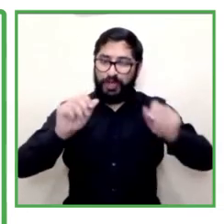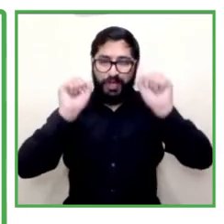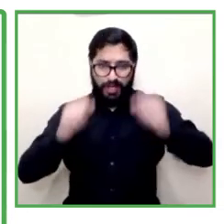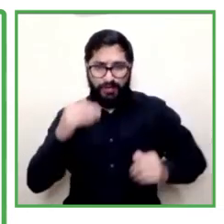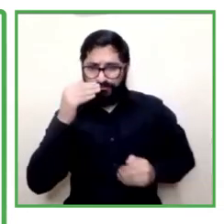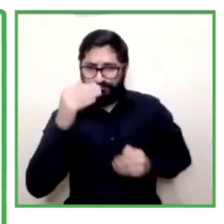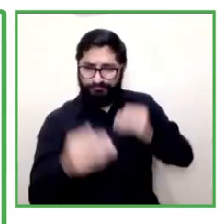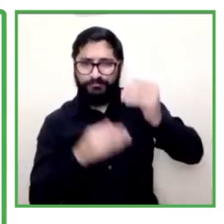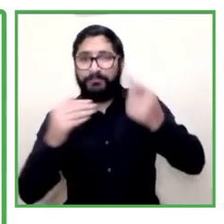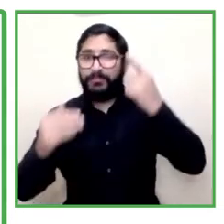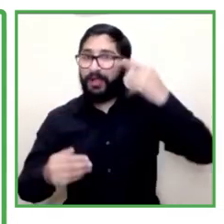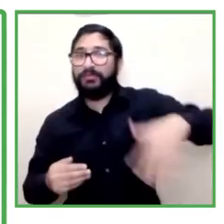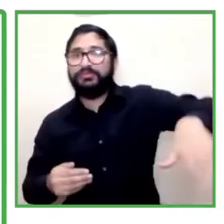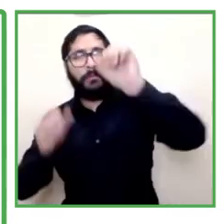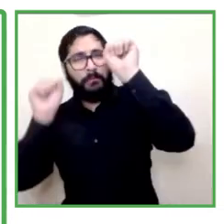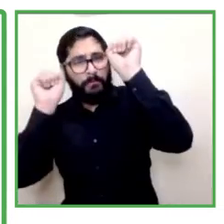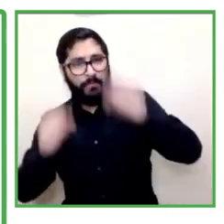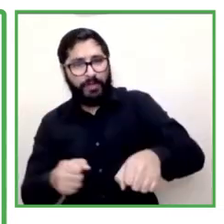and impact to create